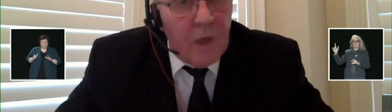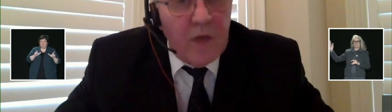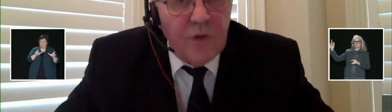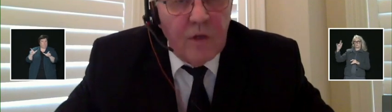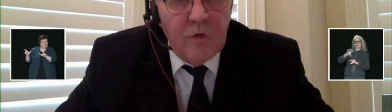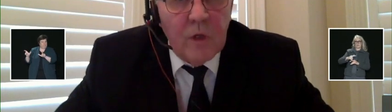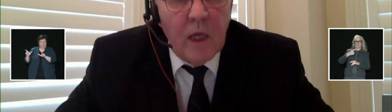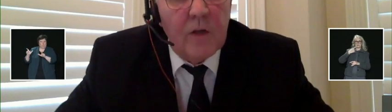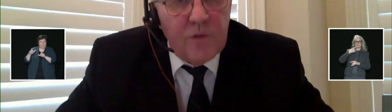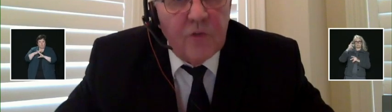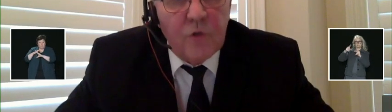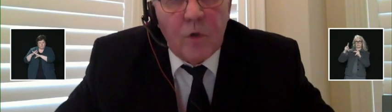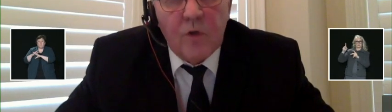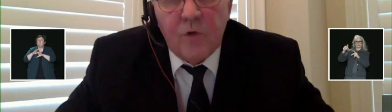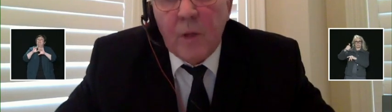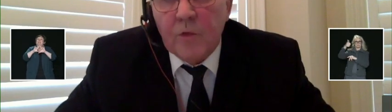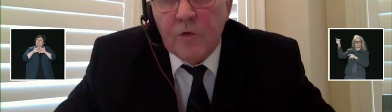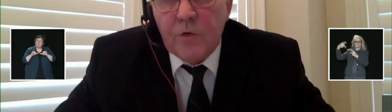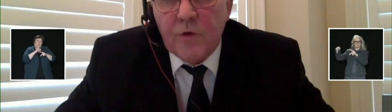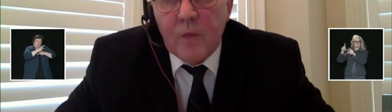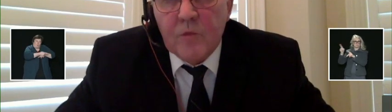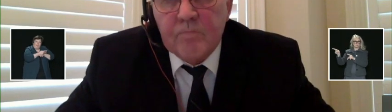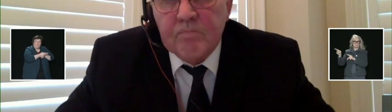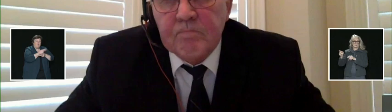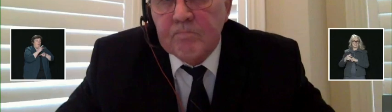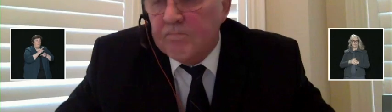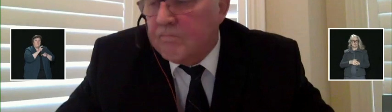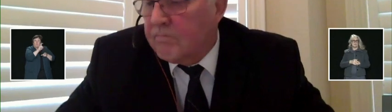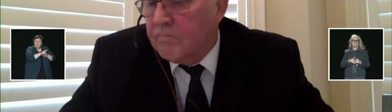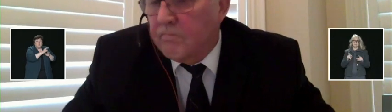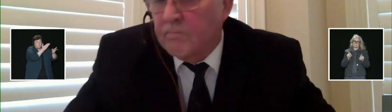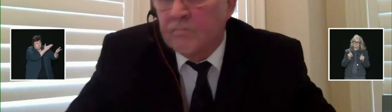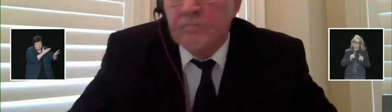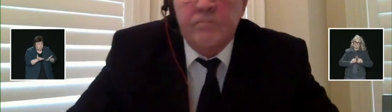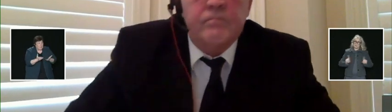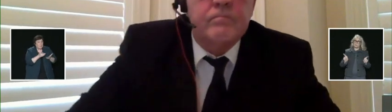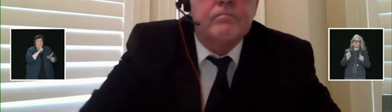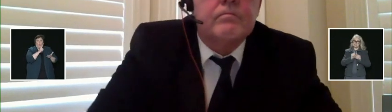hard work of making sure that our supply chains and essential workers are able to do their jobs.